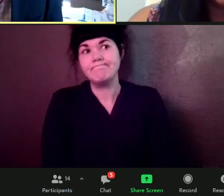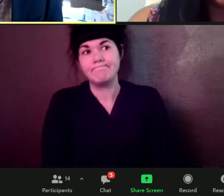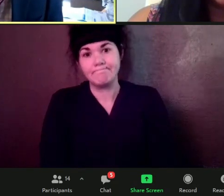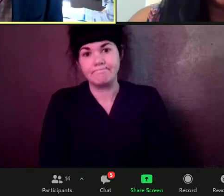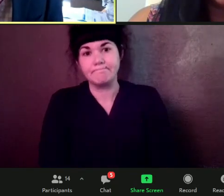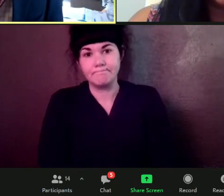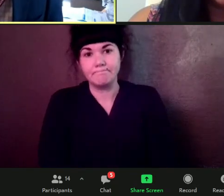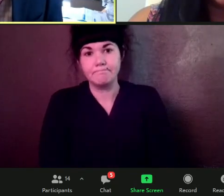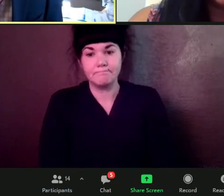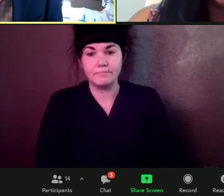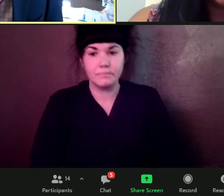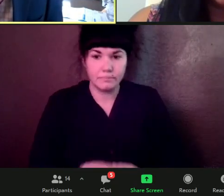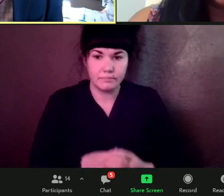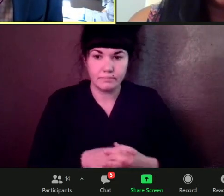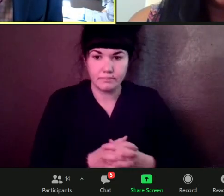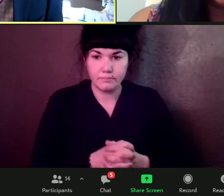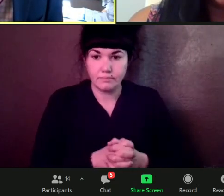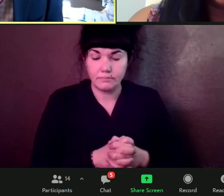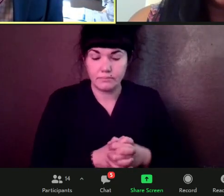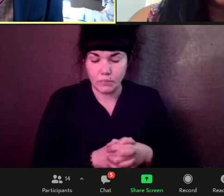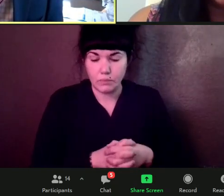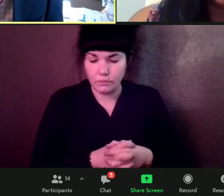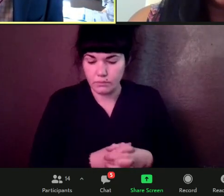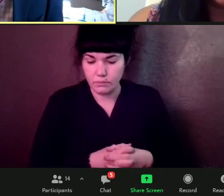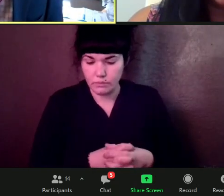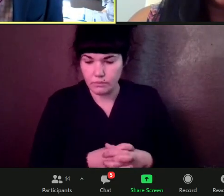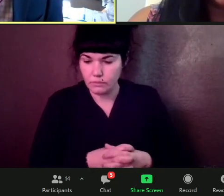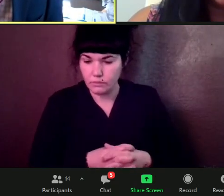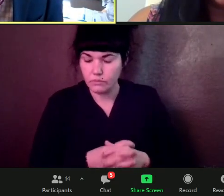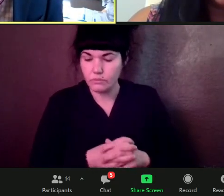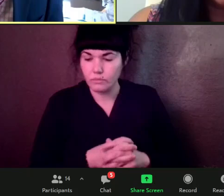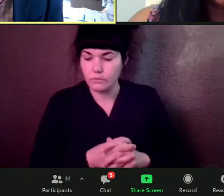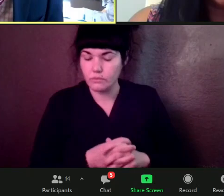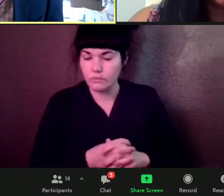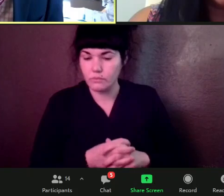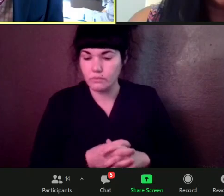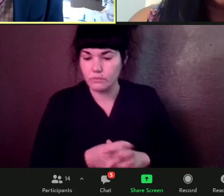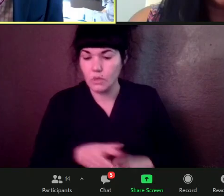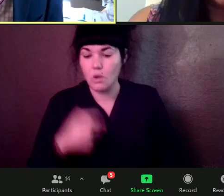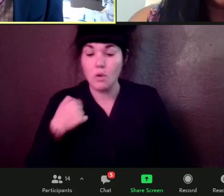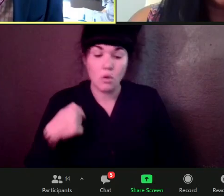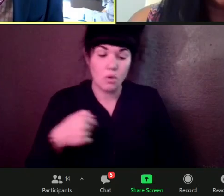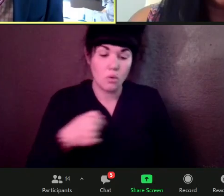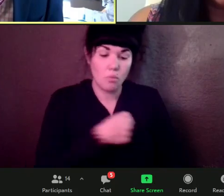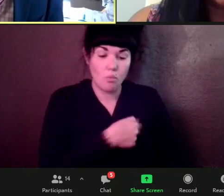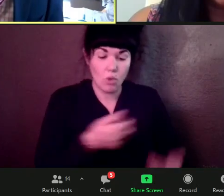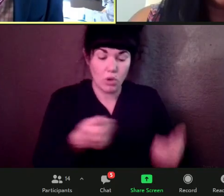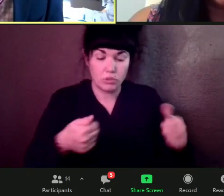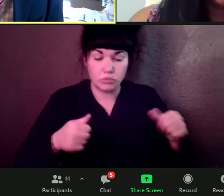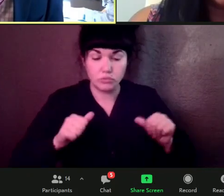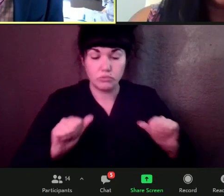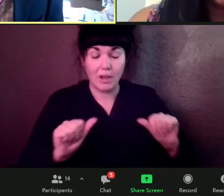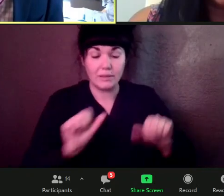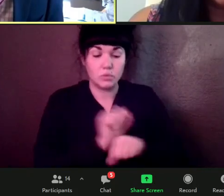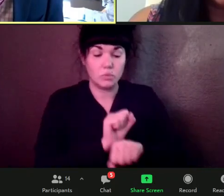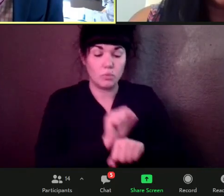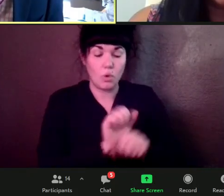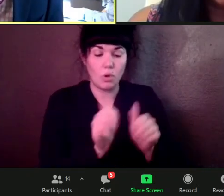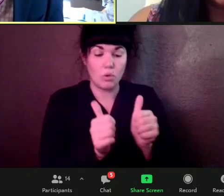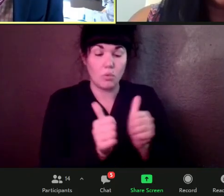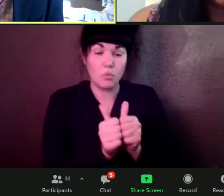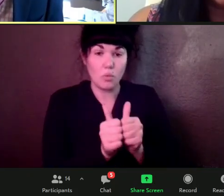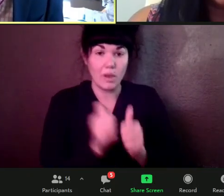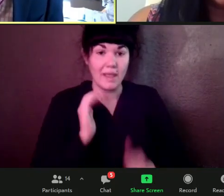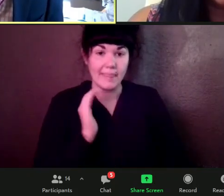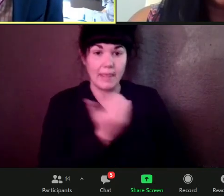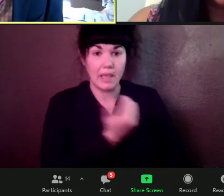cities, um, to, to try and get, uh, the infrastructure that we need in place, um, to, you